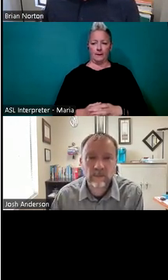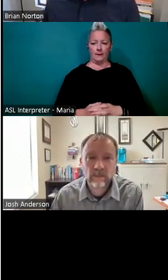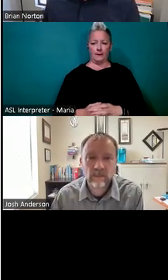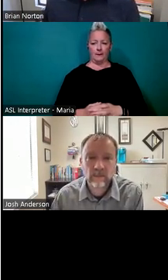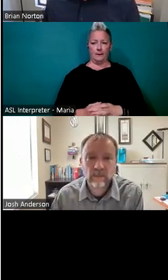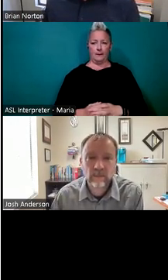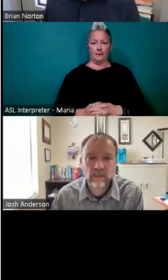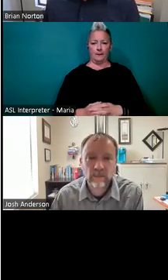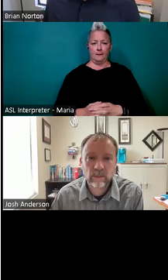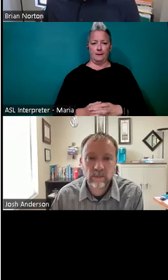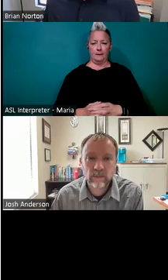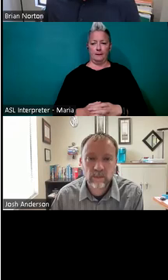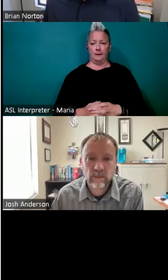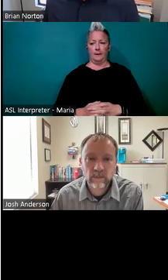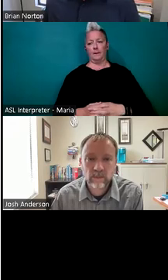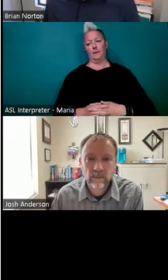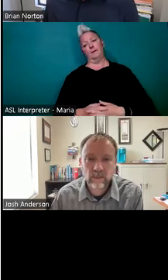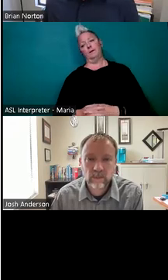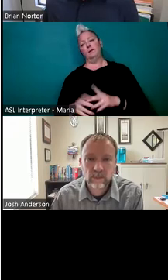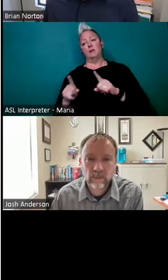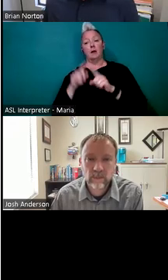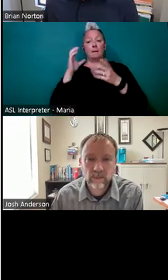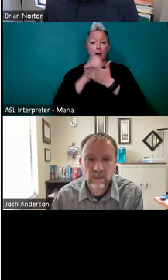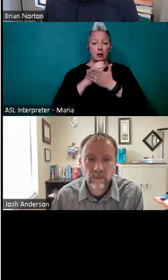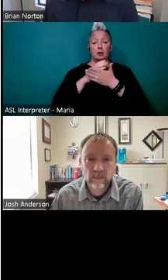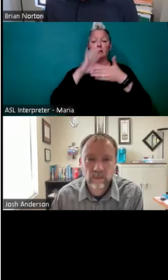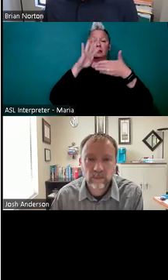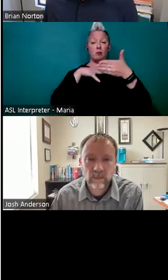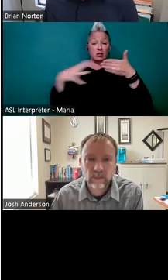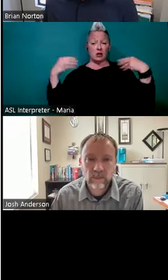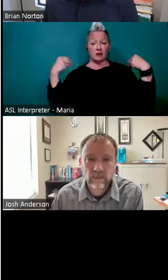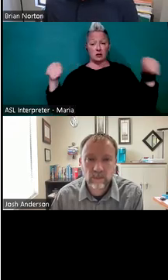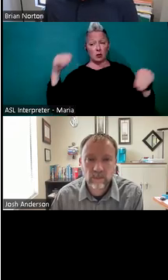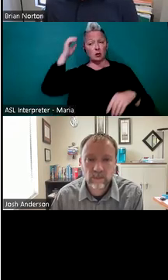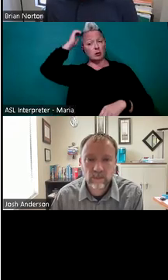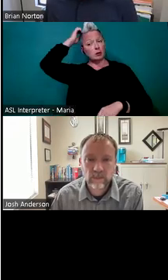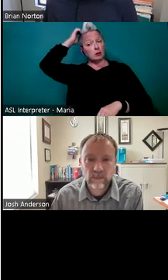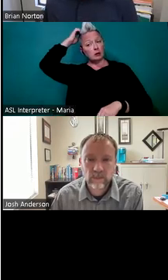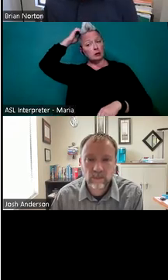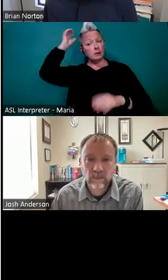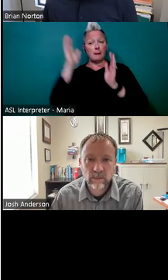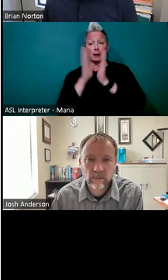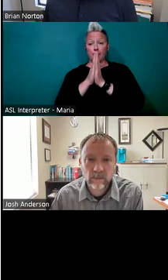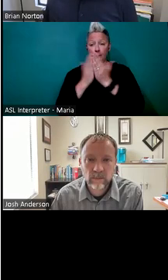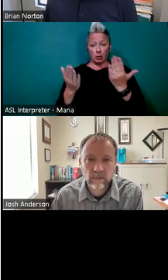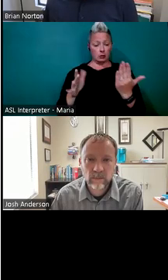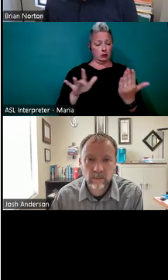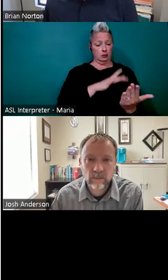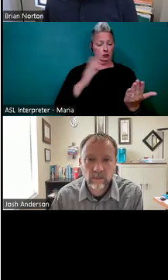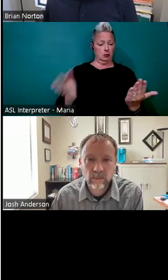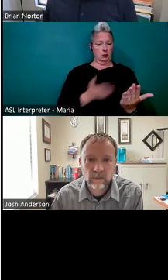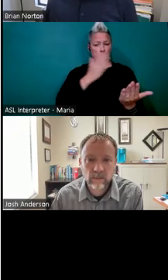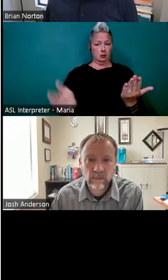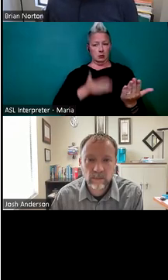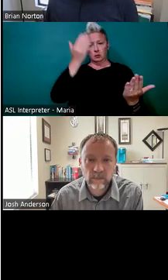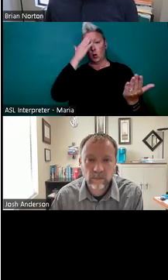I think also pictures for items. Someone said photos or a spreadsheet of the store and a book that a person would know where items